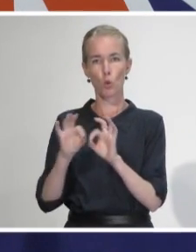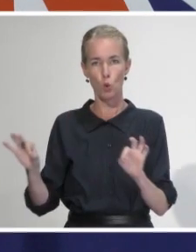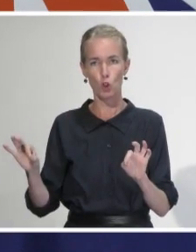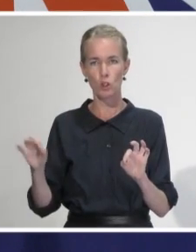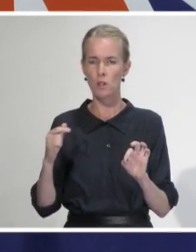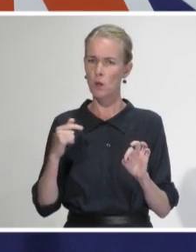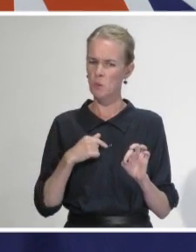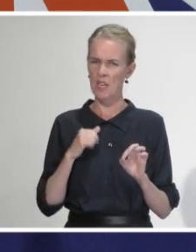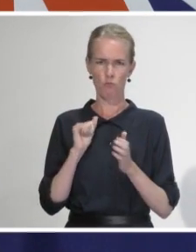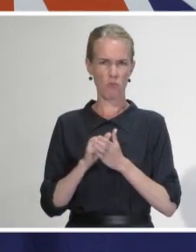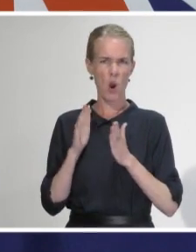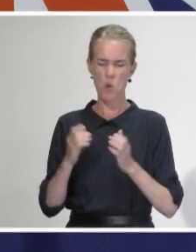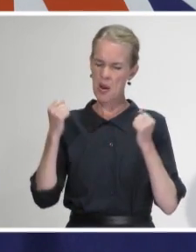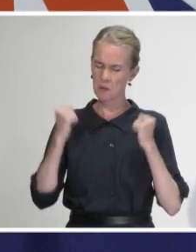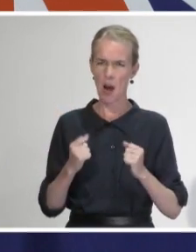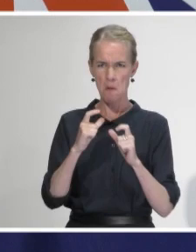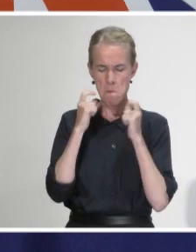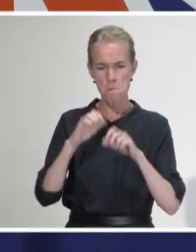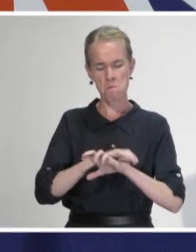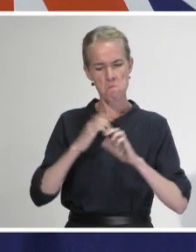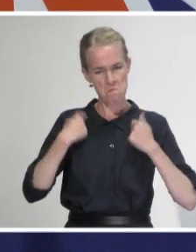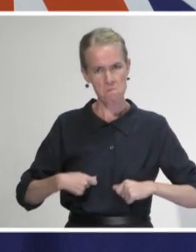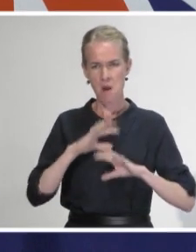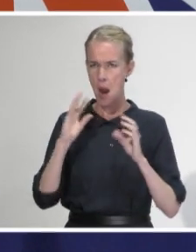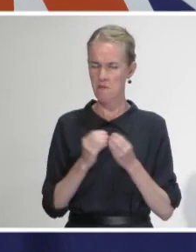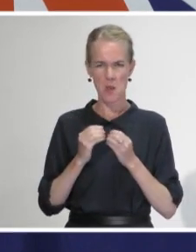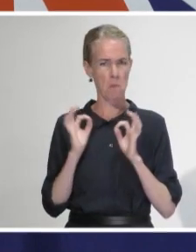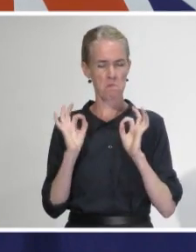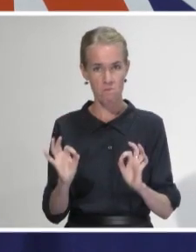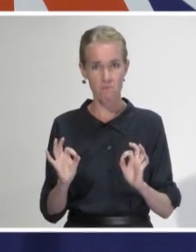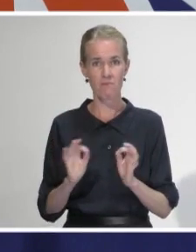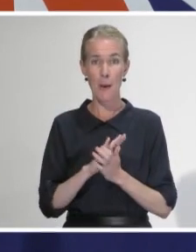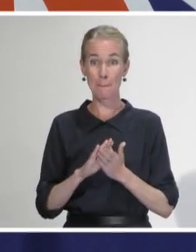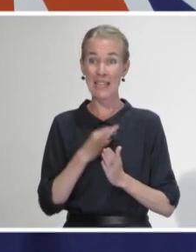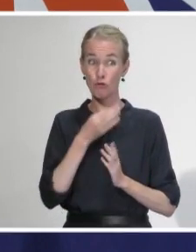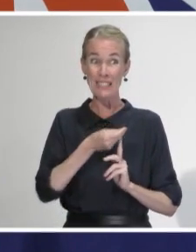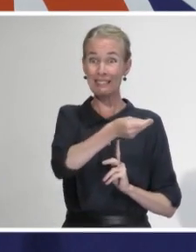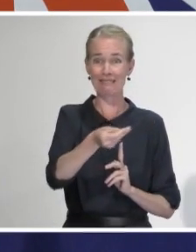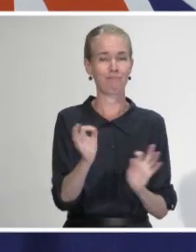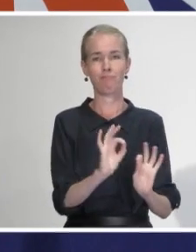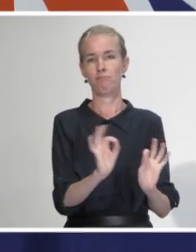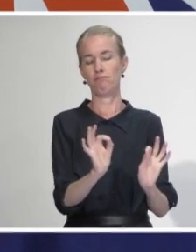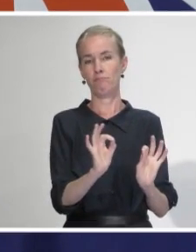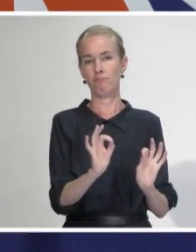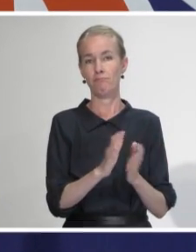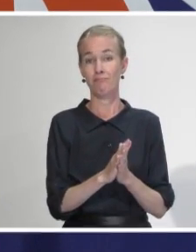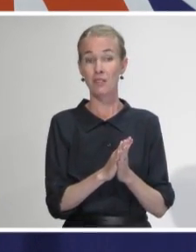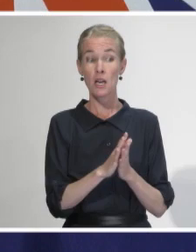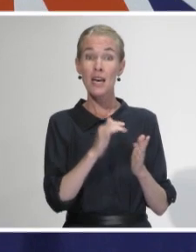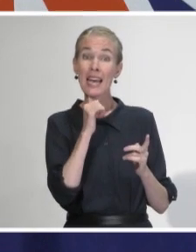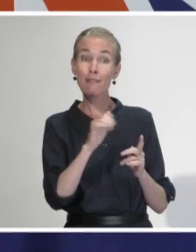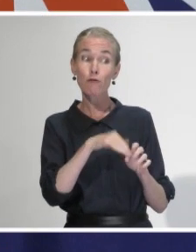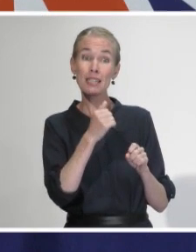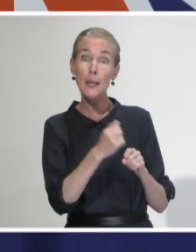of PPE and infection prevention and control. So there'll be no risk to other facilities and some of the residents in another part of the Rosewood